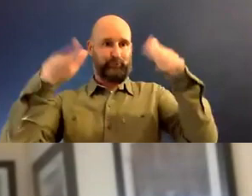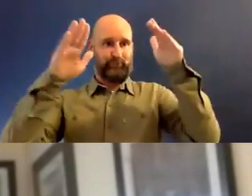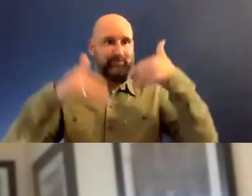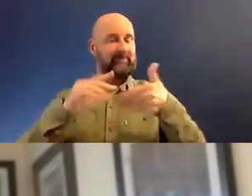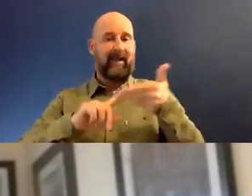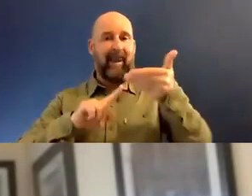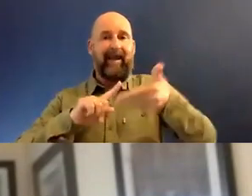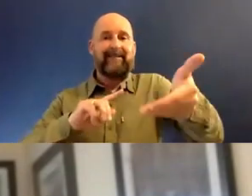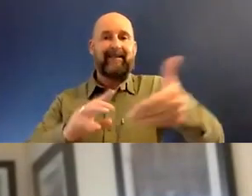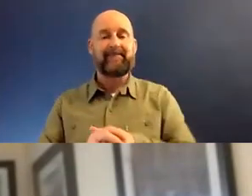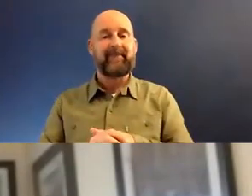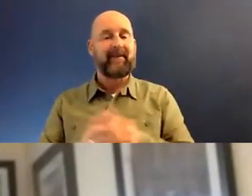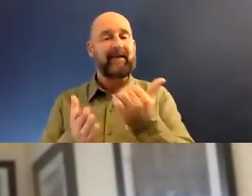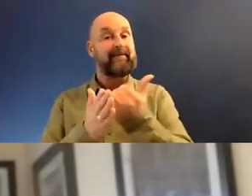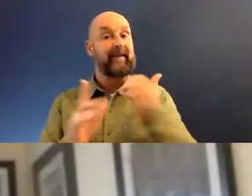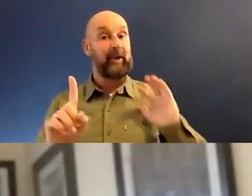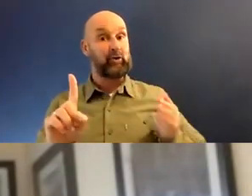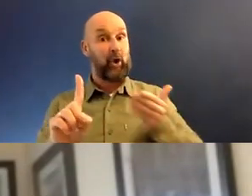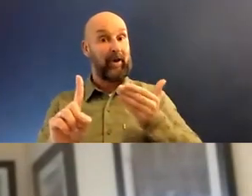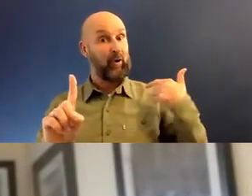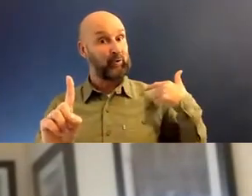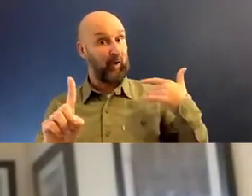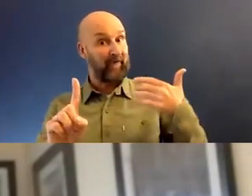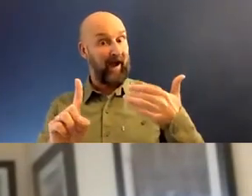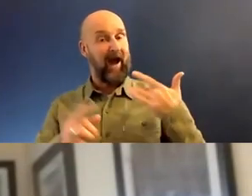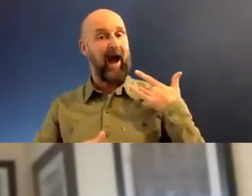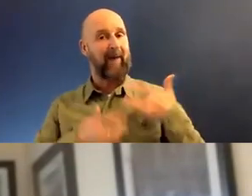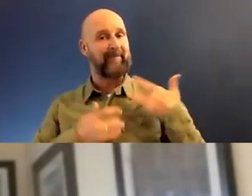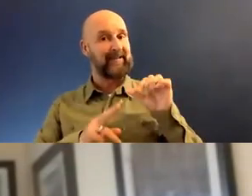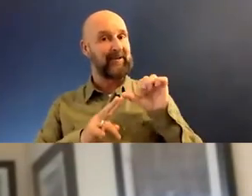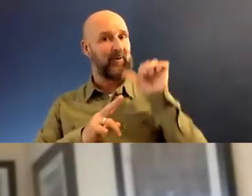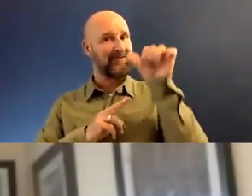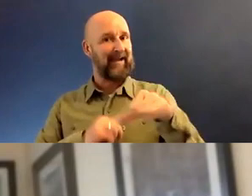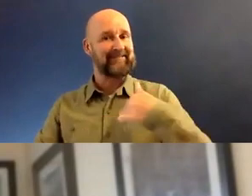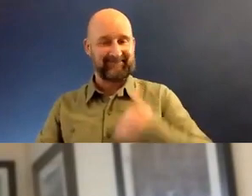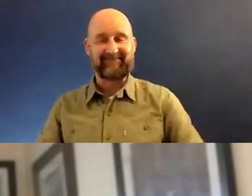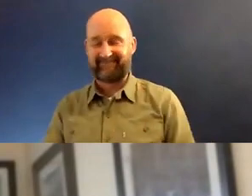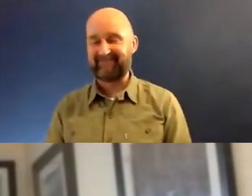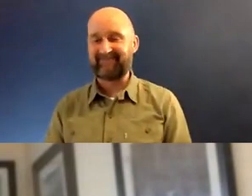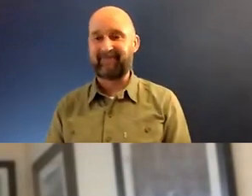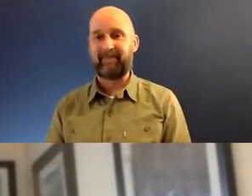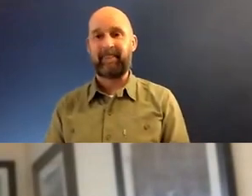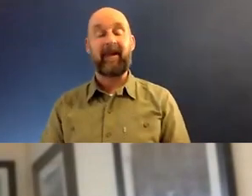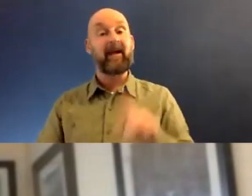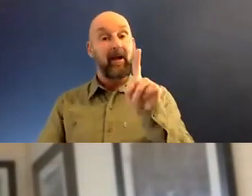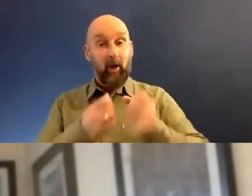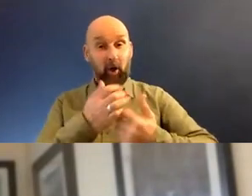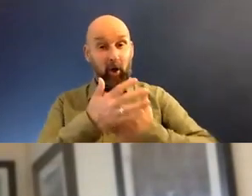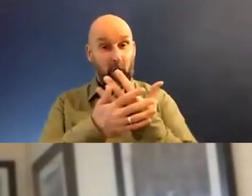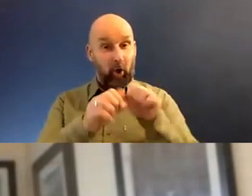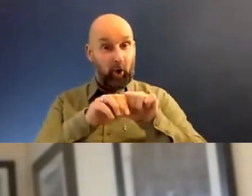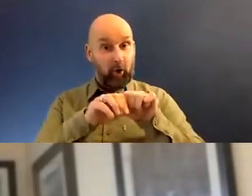But it's been a great, great journey so far. I'm so excited about what's coming next. And with the COVID, with everything that's hit,